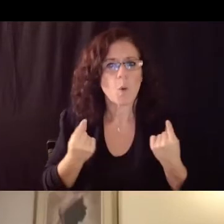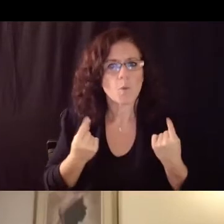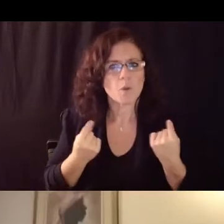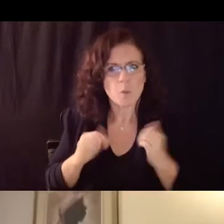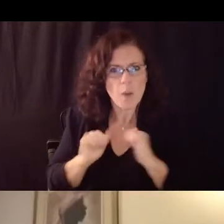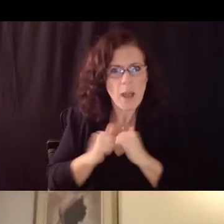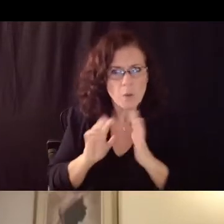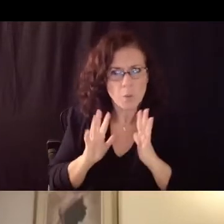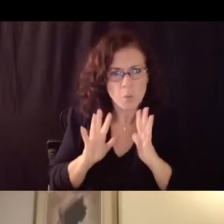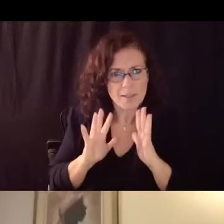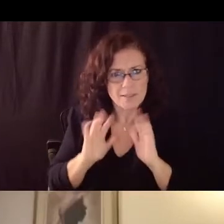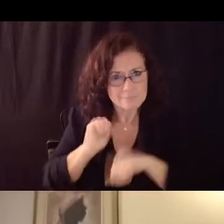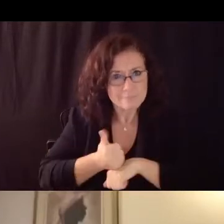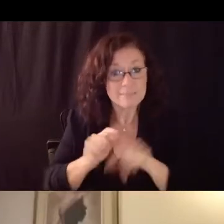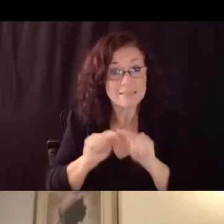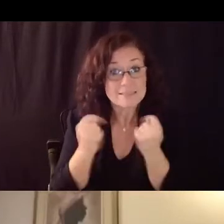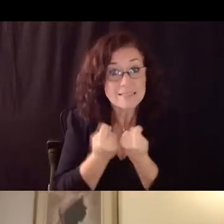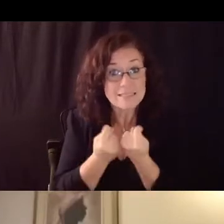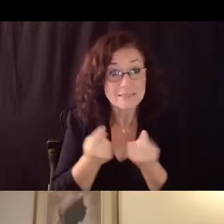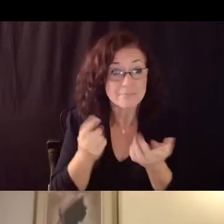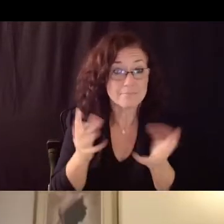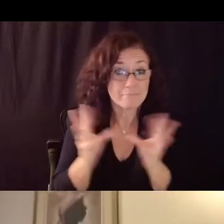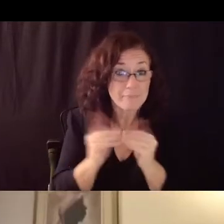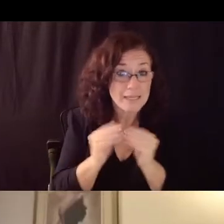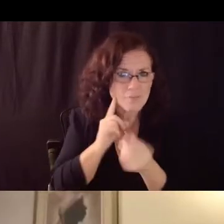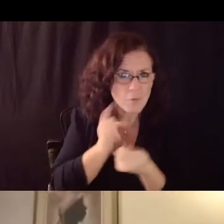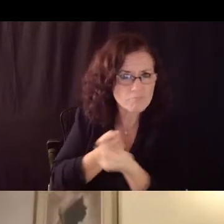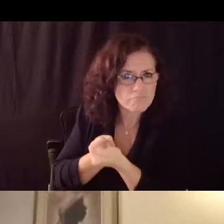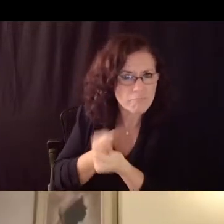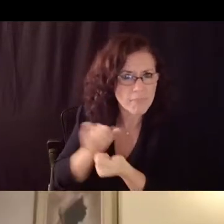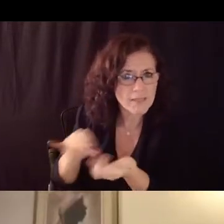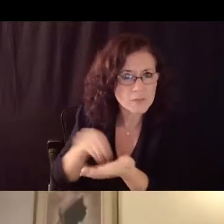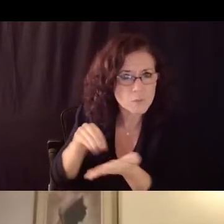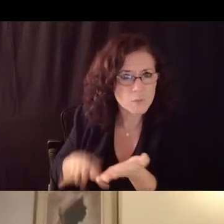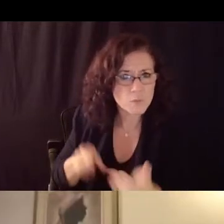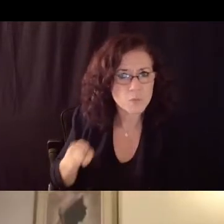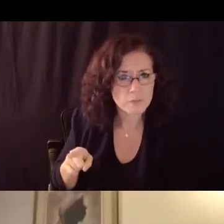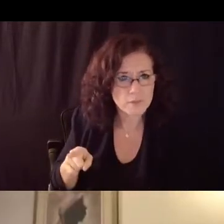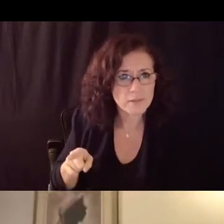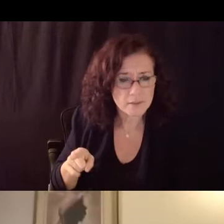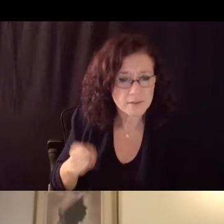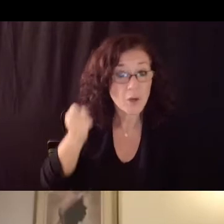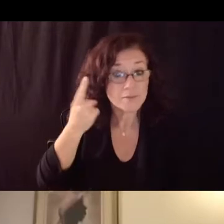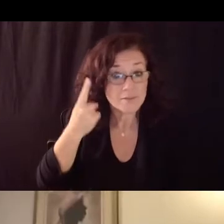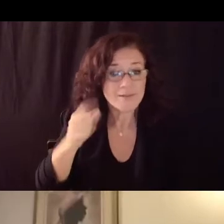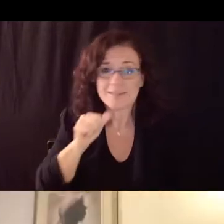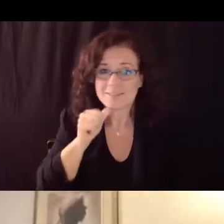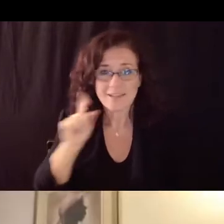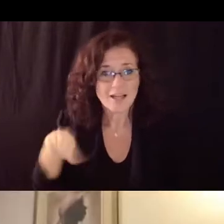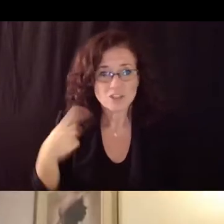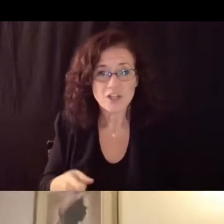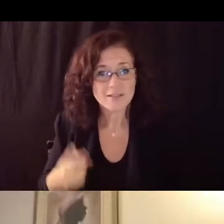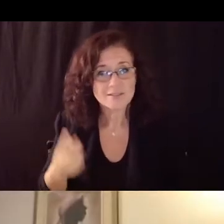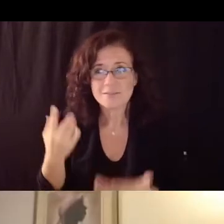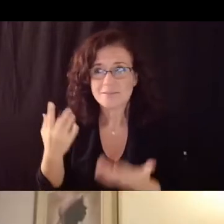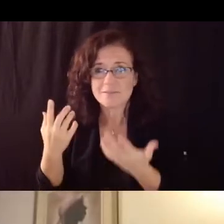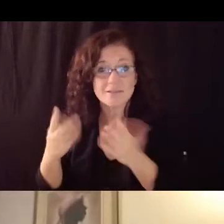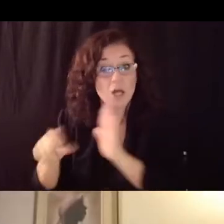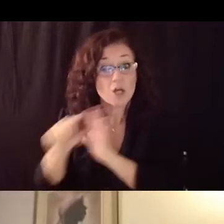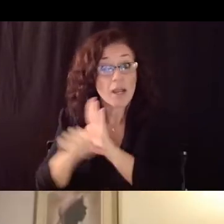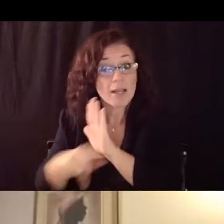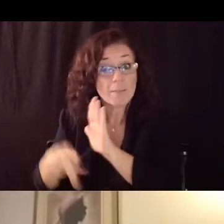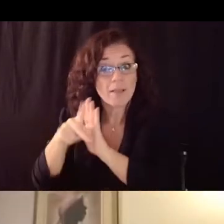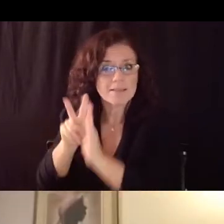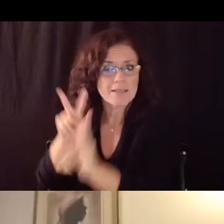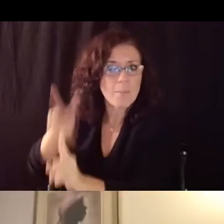multi-tiered system of support so it's not just at the at the one per class at one teacher level